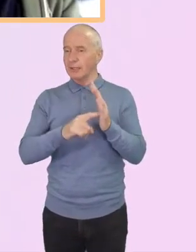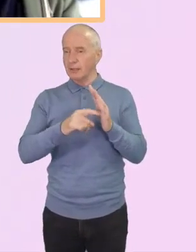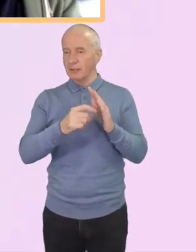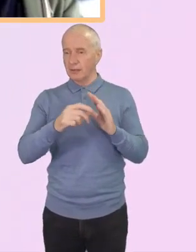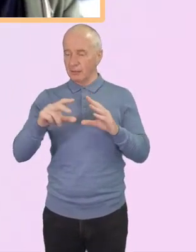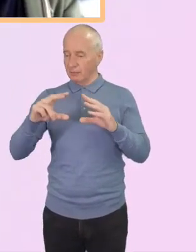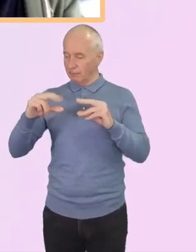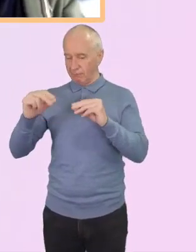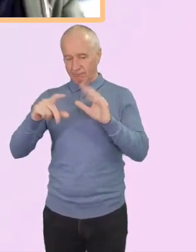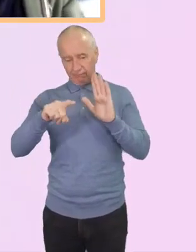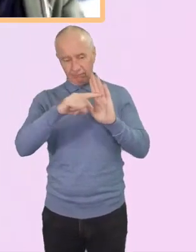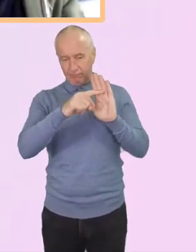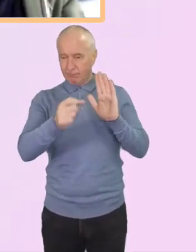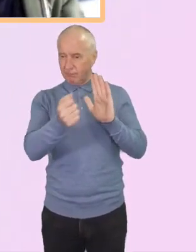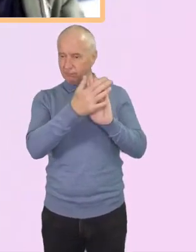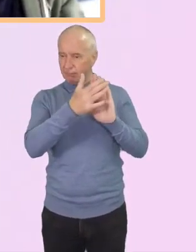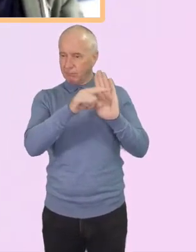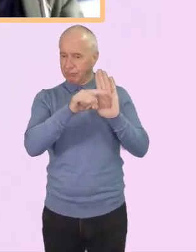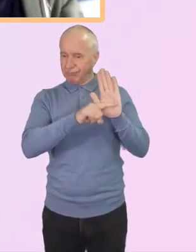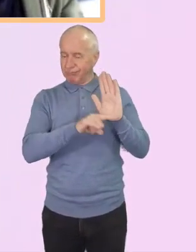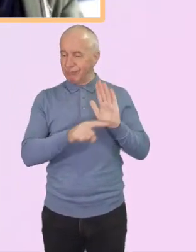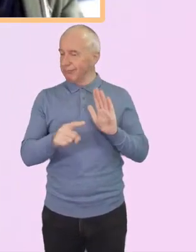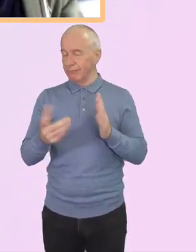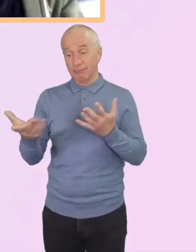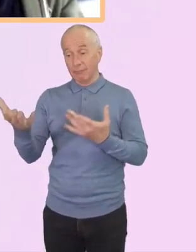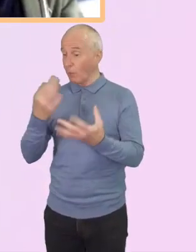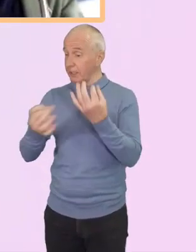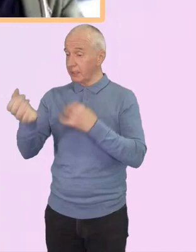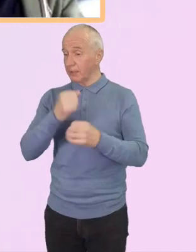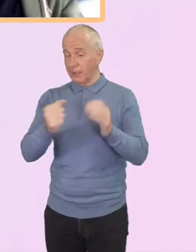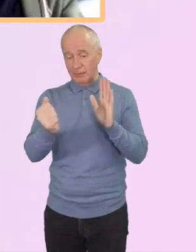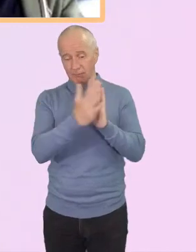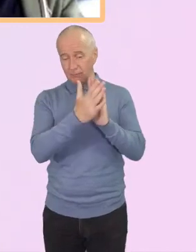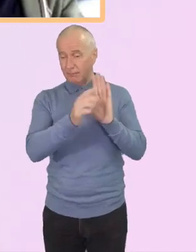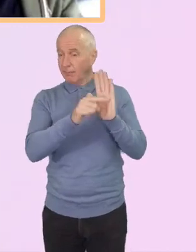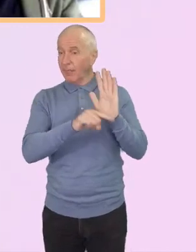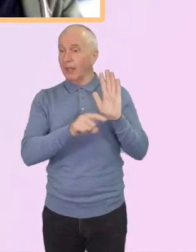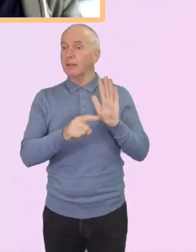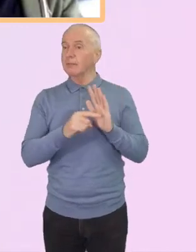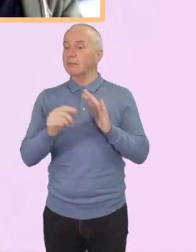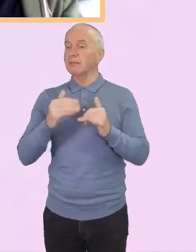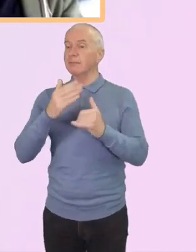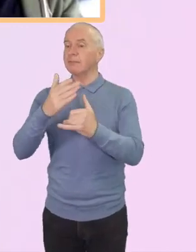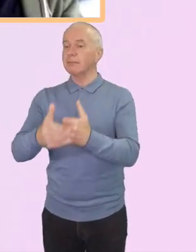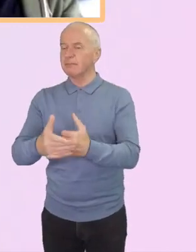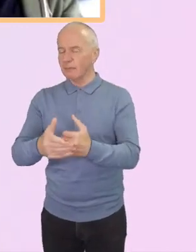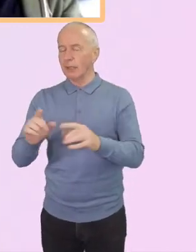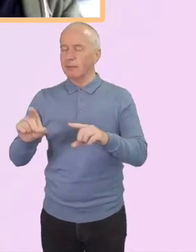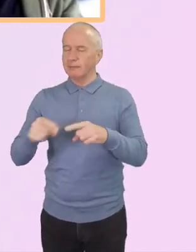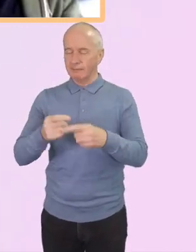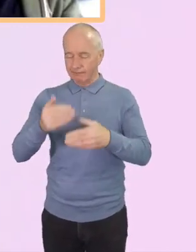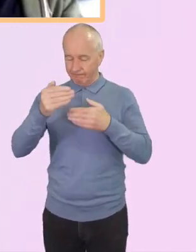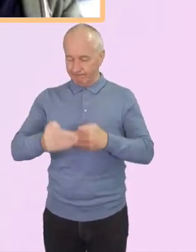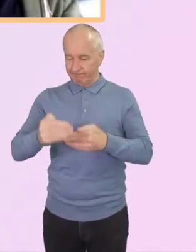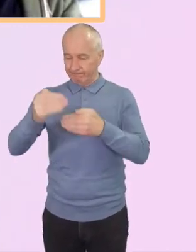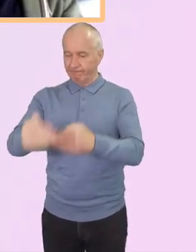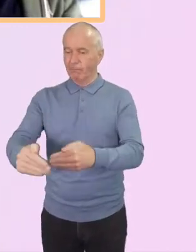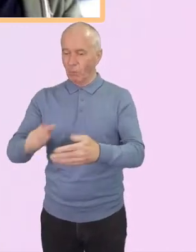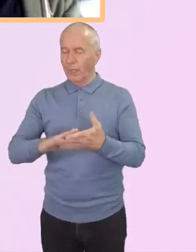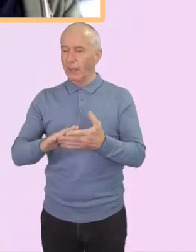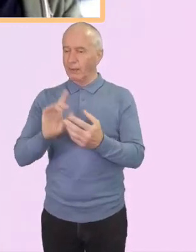can ask a question any time and then there will be time to hear those questions at two different points in today's seminar.